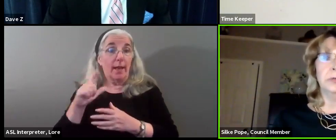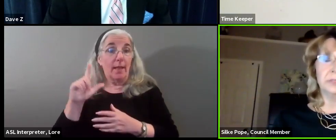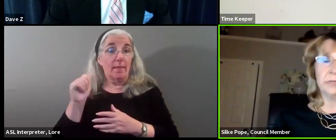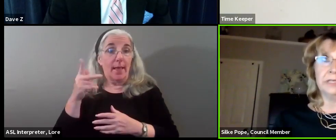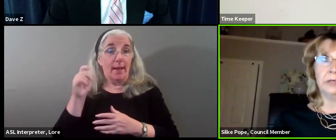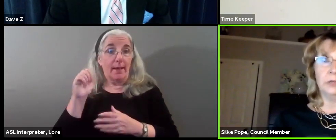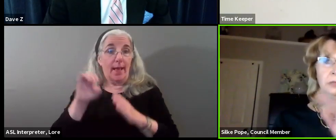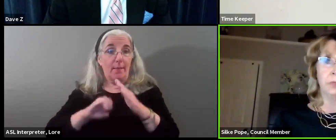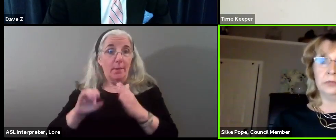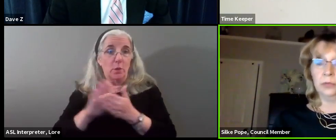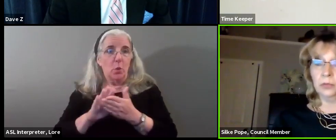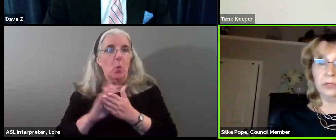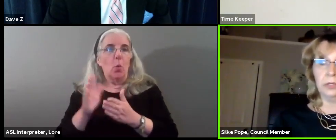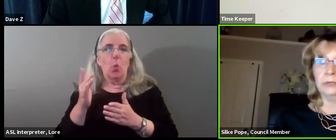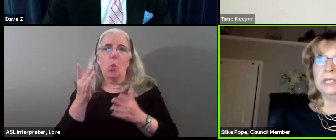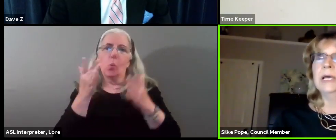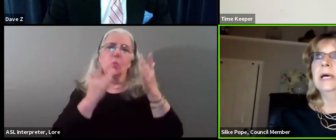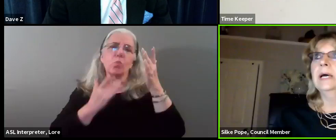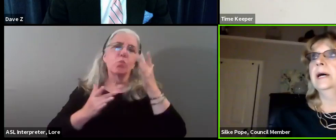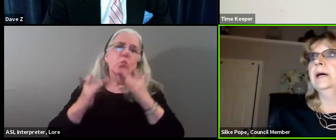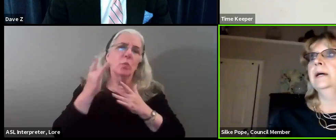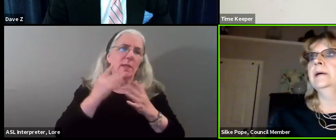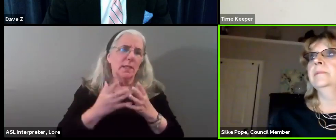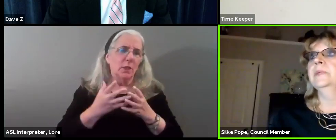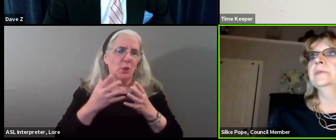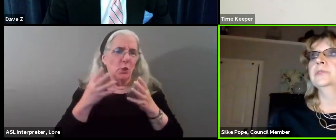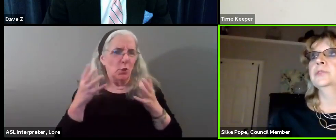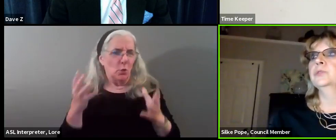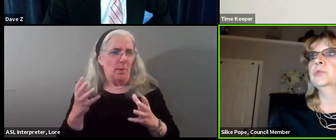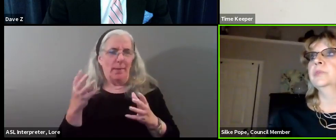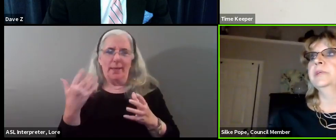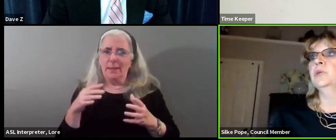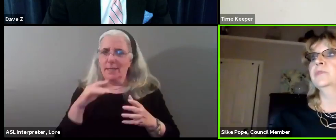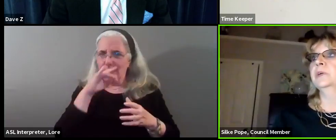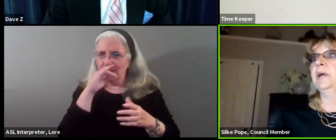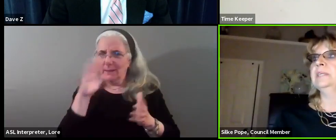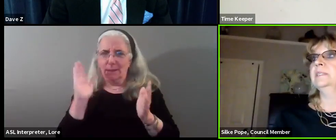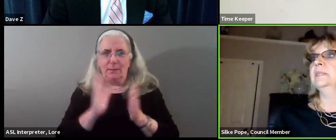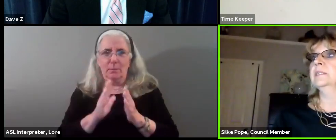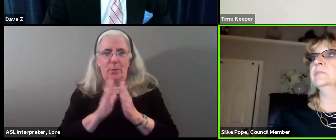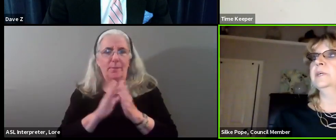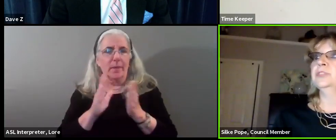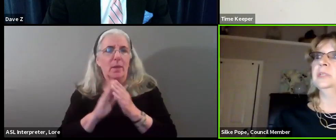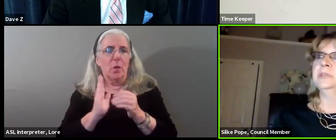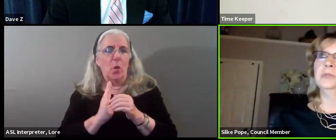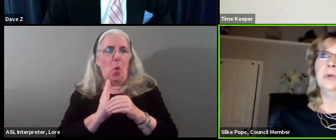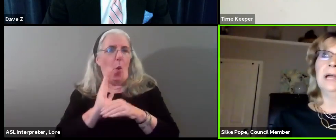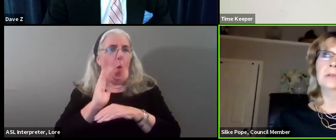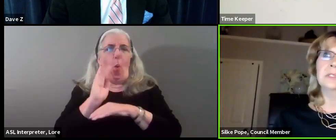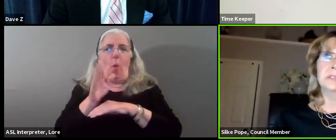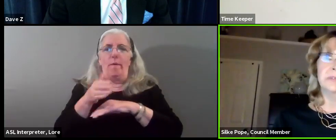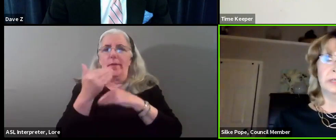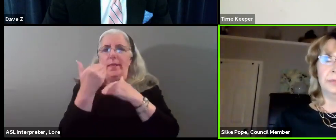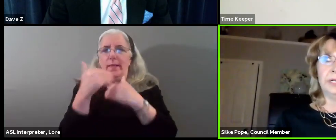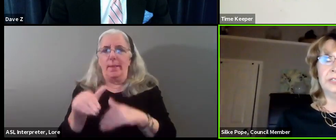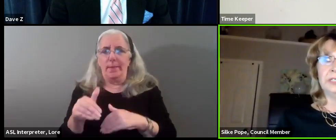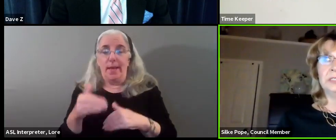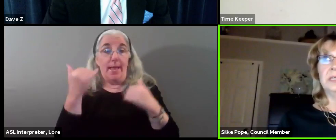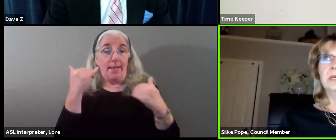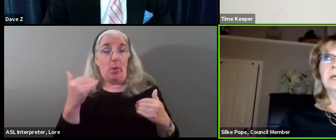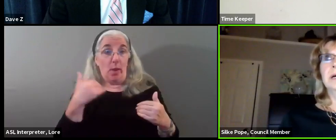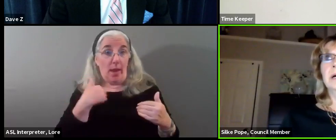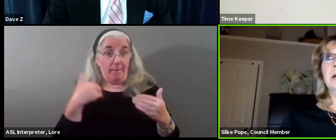are always running on overload. The schools are being over capacity, especially when the new housing developed